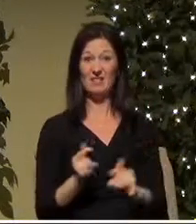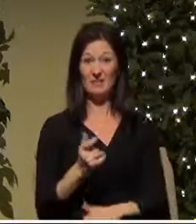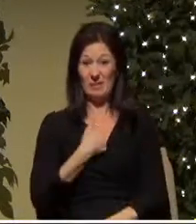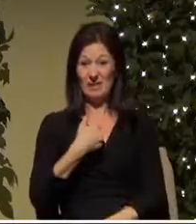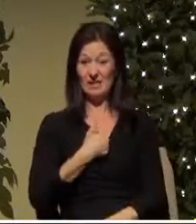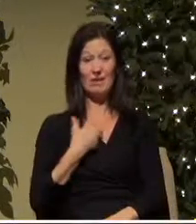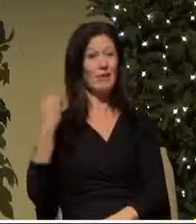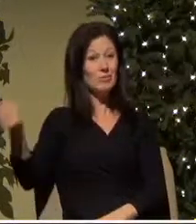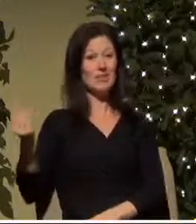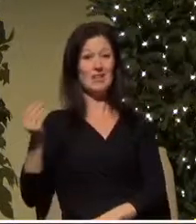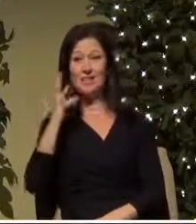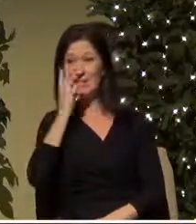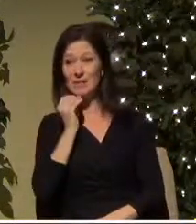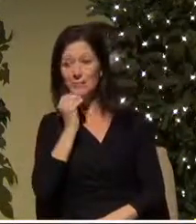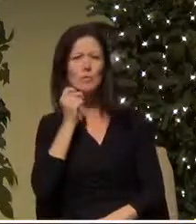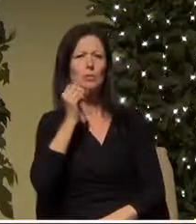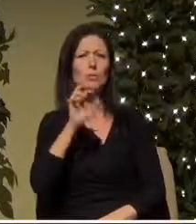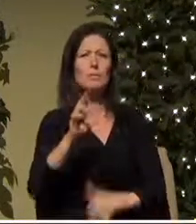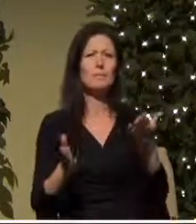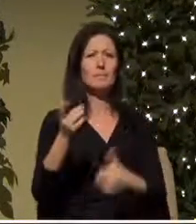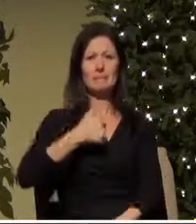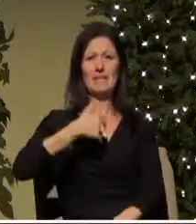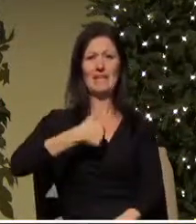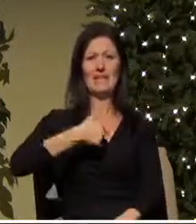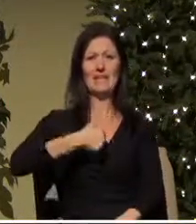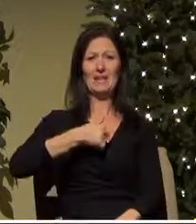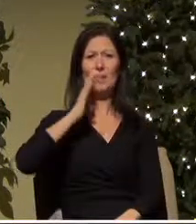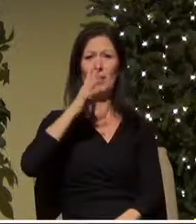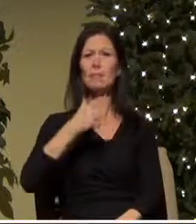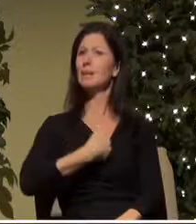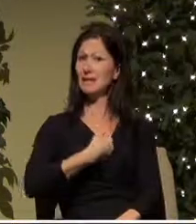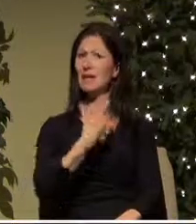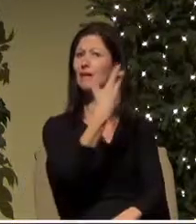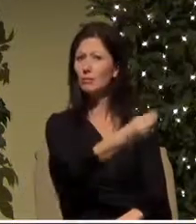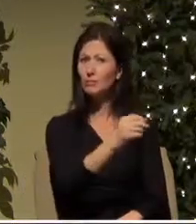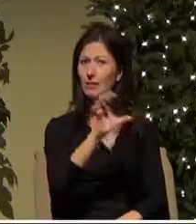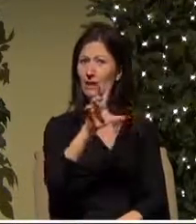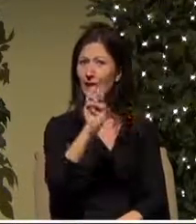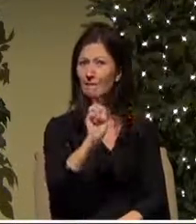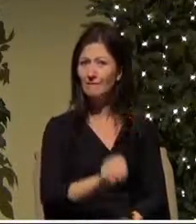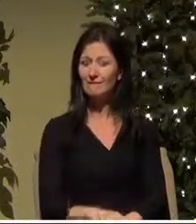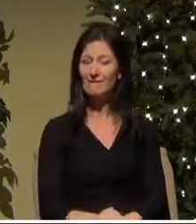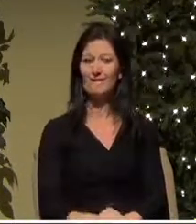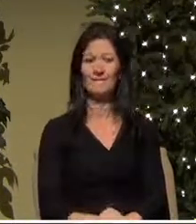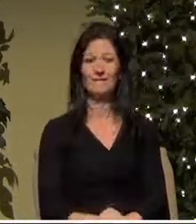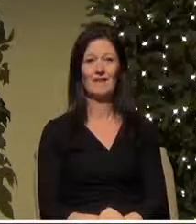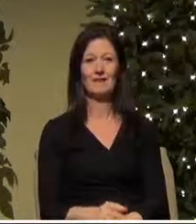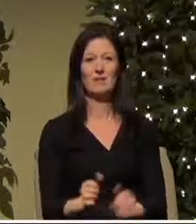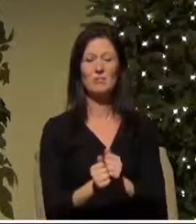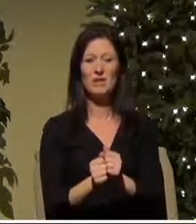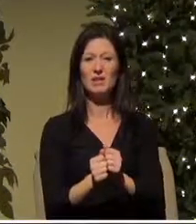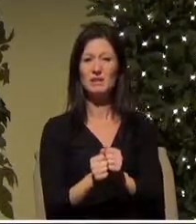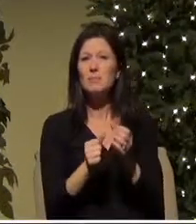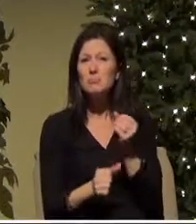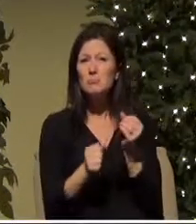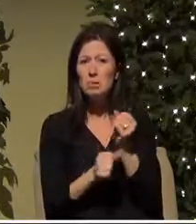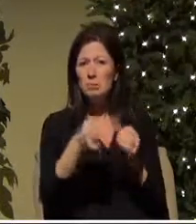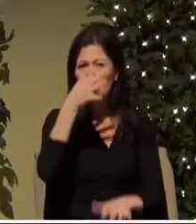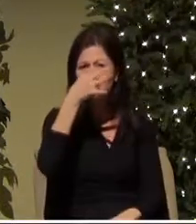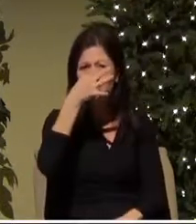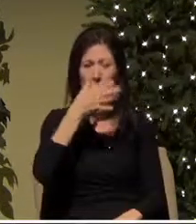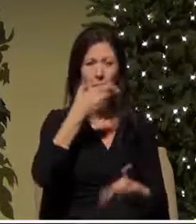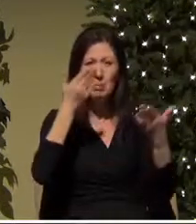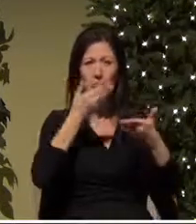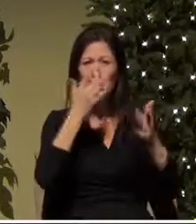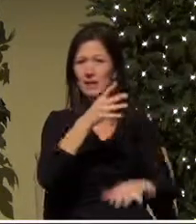yard or maybe it's me and I'm going to go out to the cave with the manure smell and the